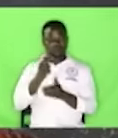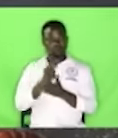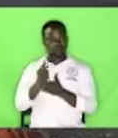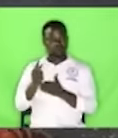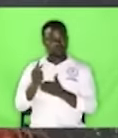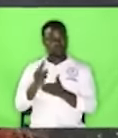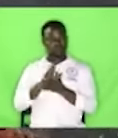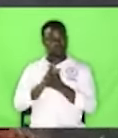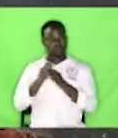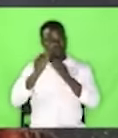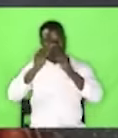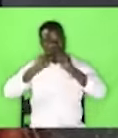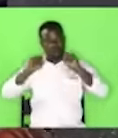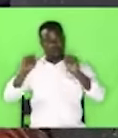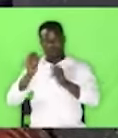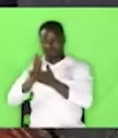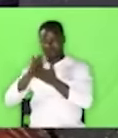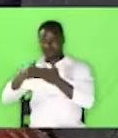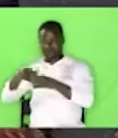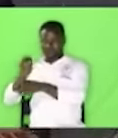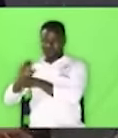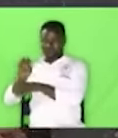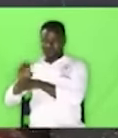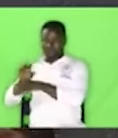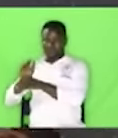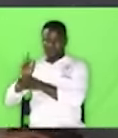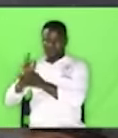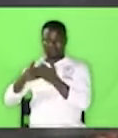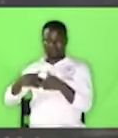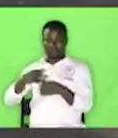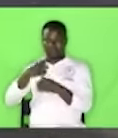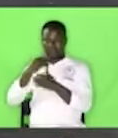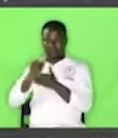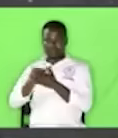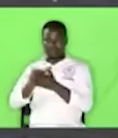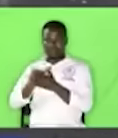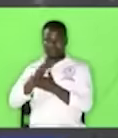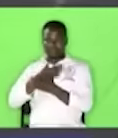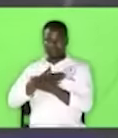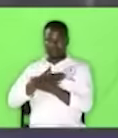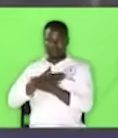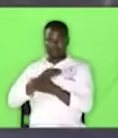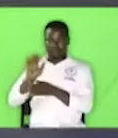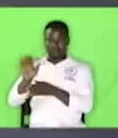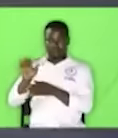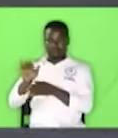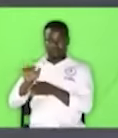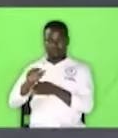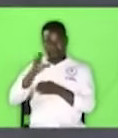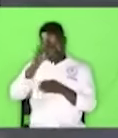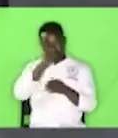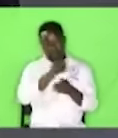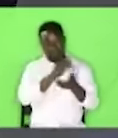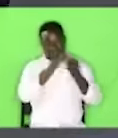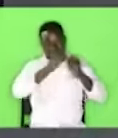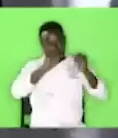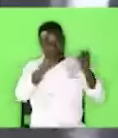advise someone over the radio that my friend the man is the president of Ghana